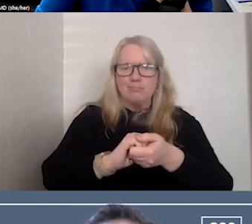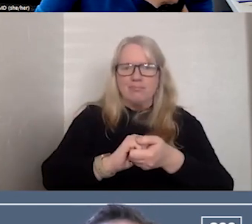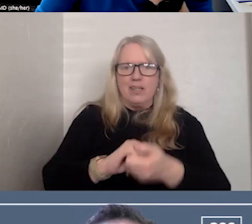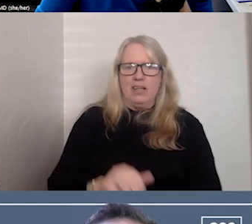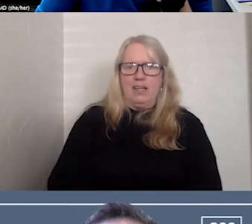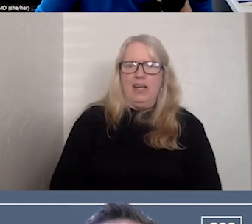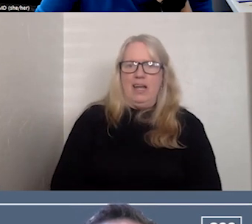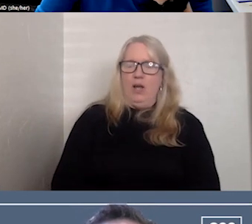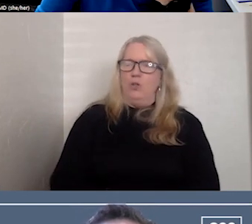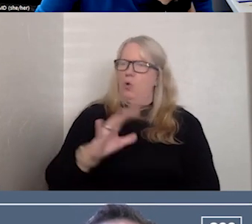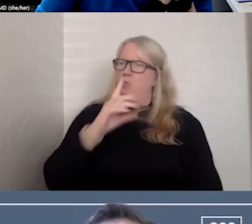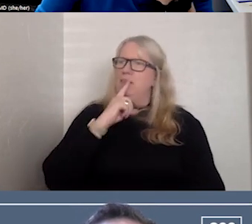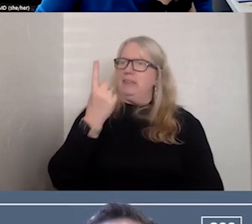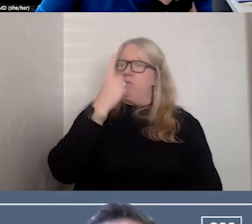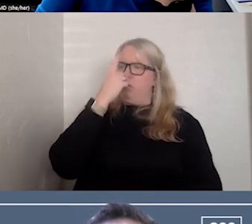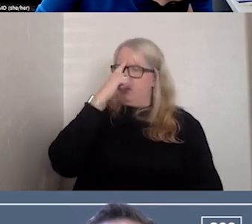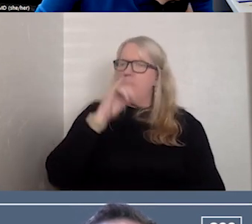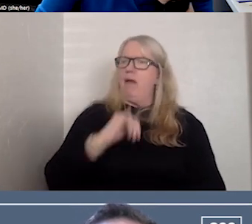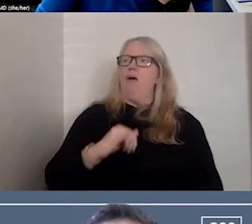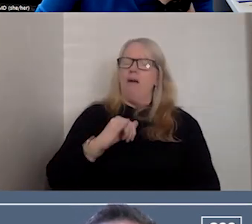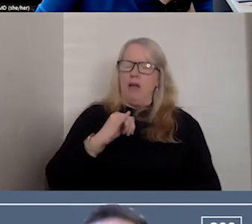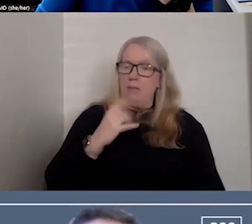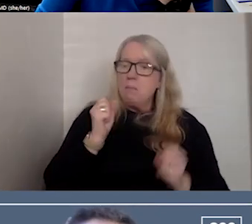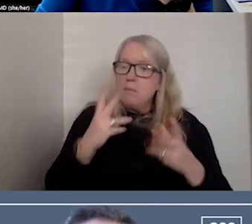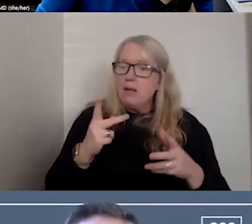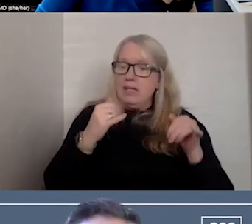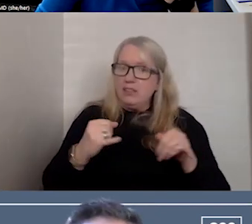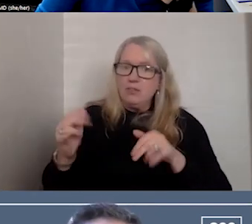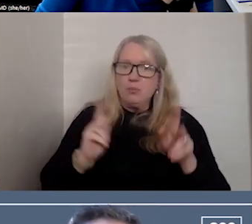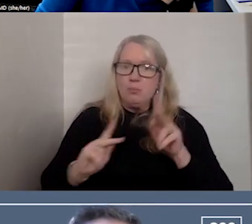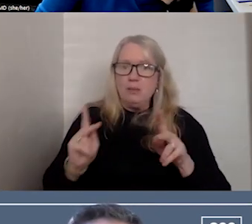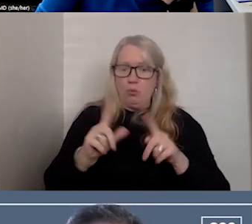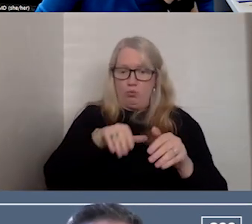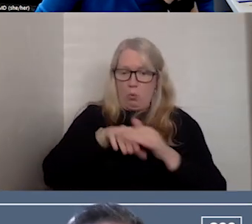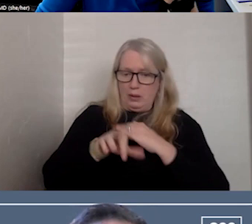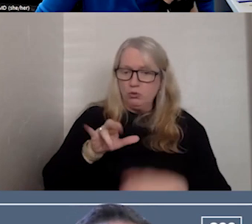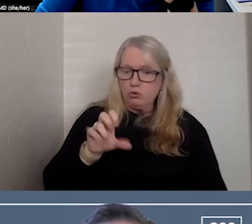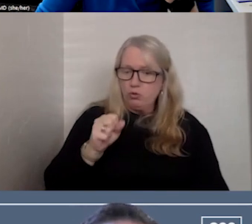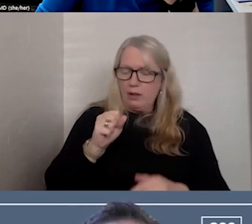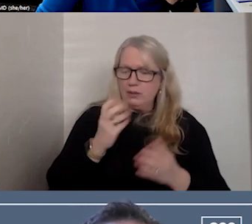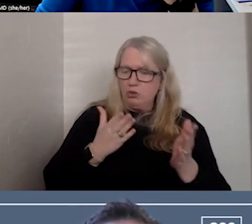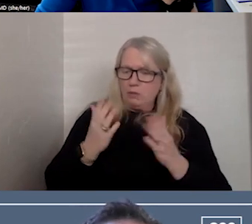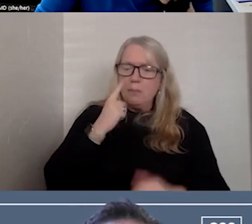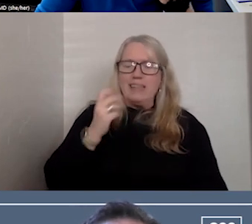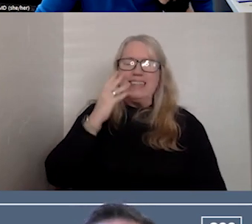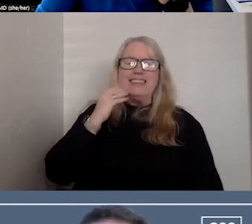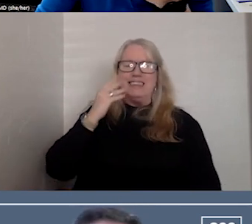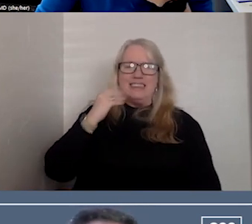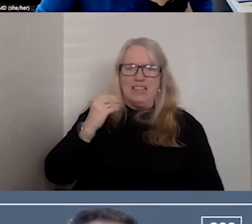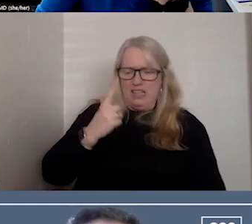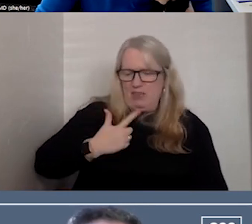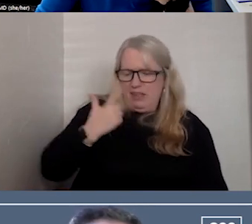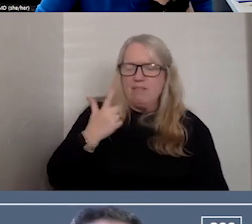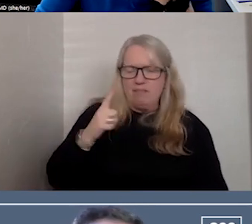strikes me is that a lot of individuals come into crisis services because of lived or living experience.